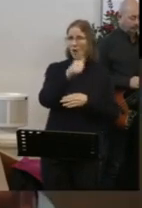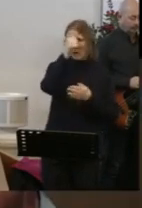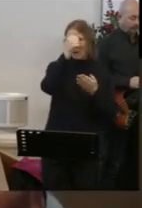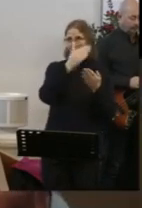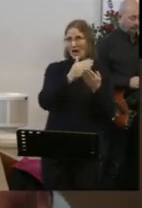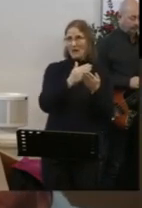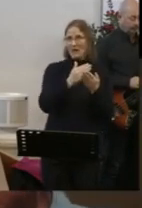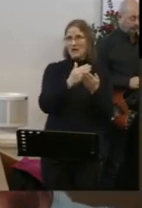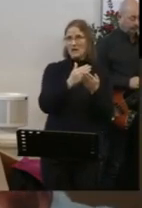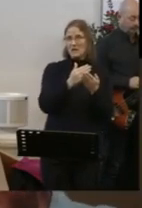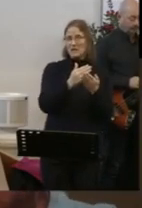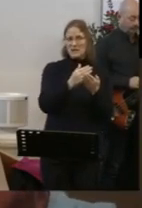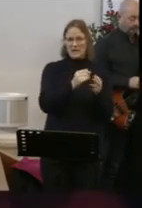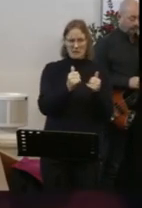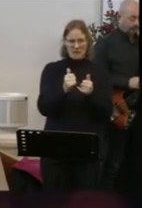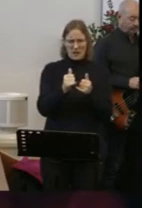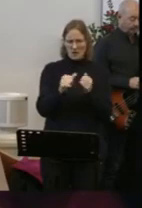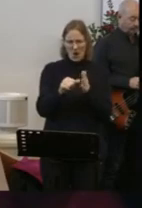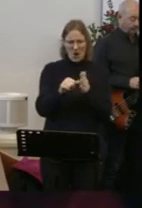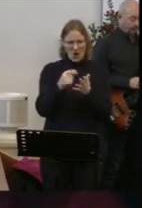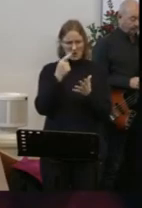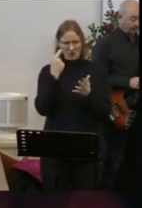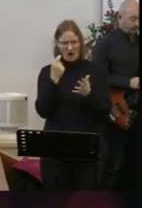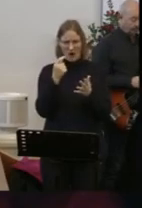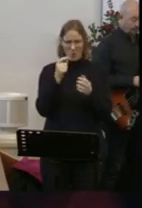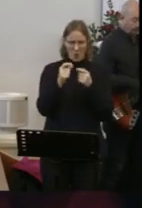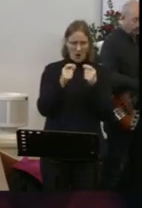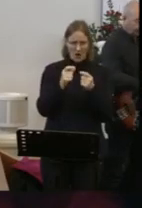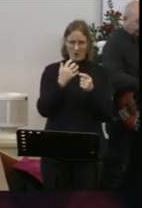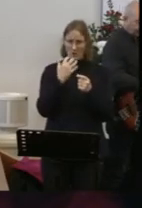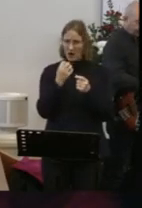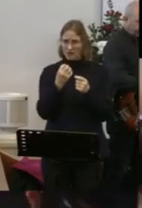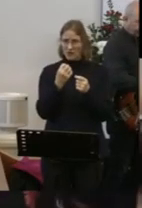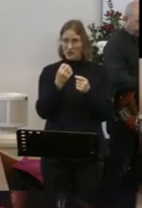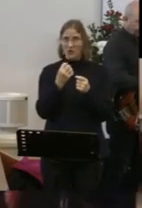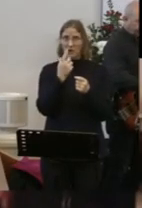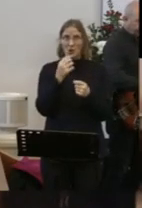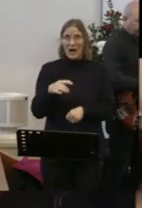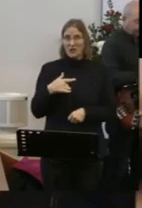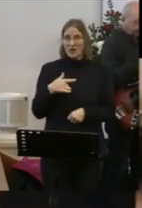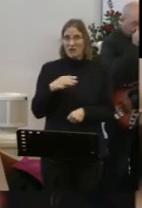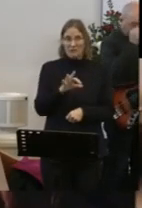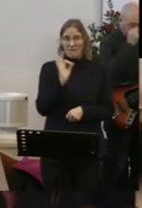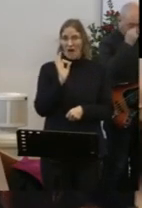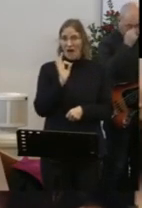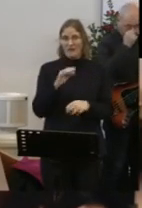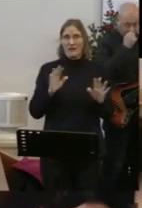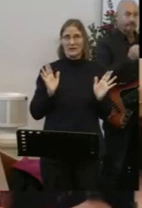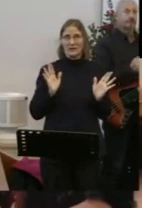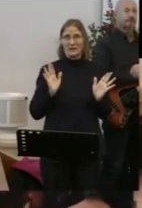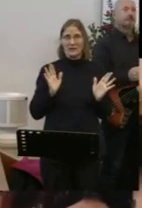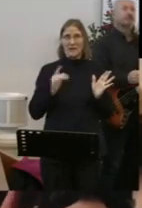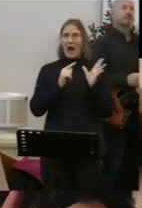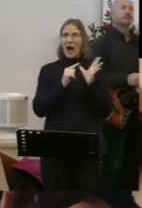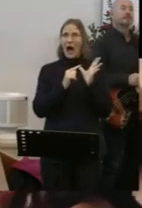moment Or the words Or the courage You can simply invite Alpha Who